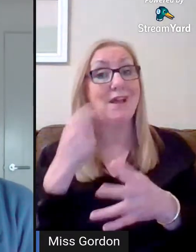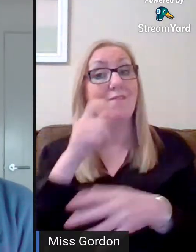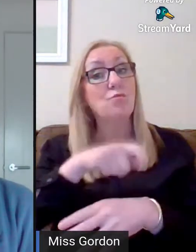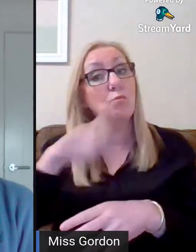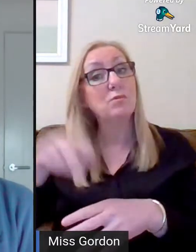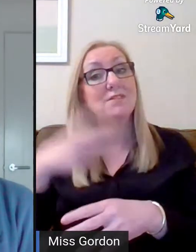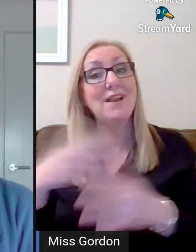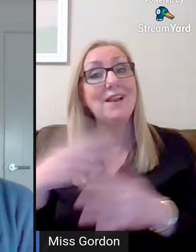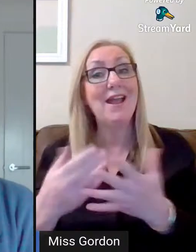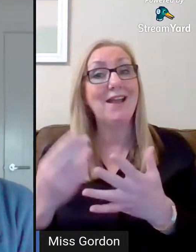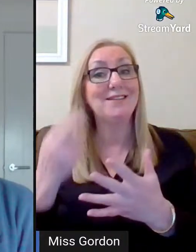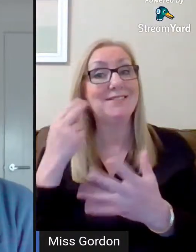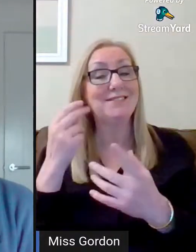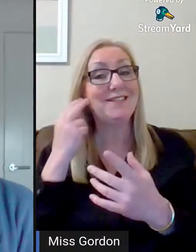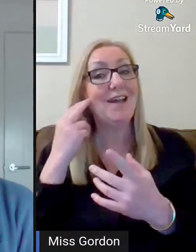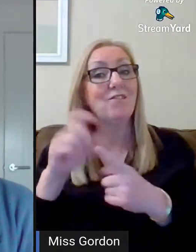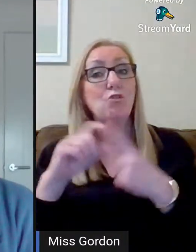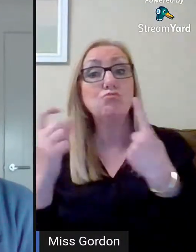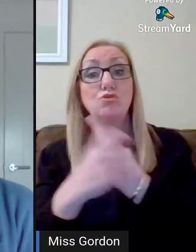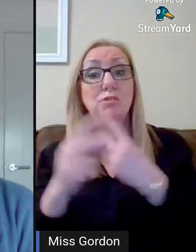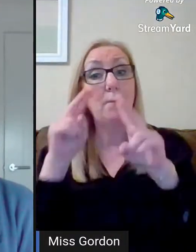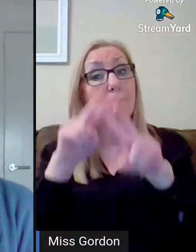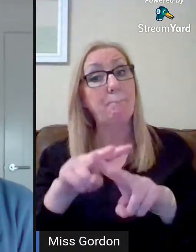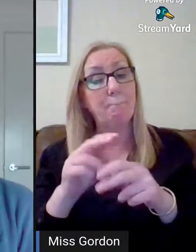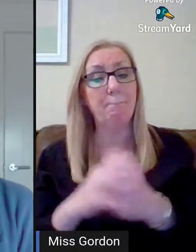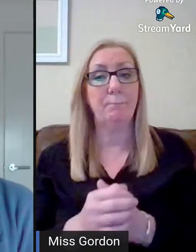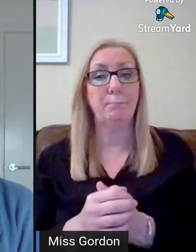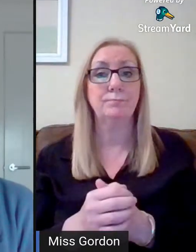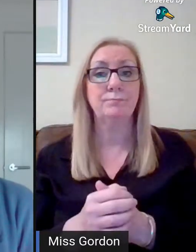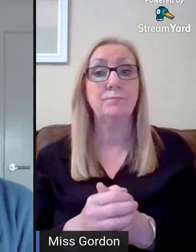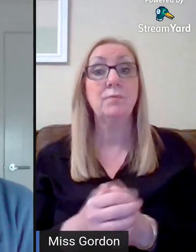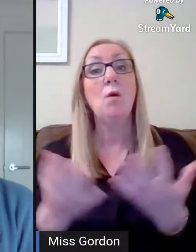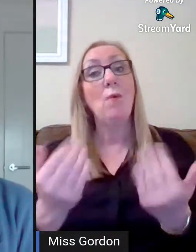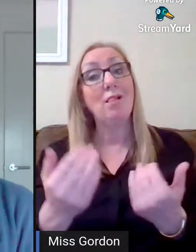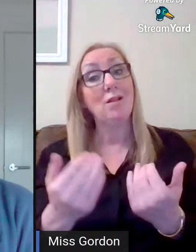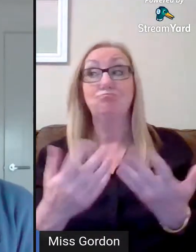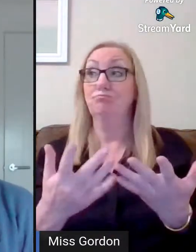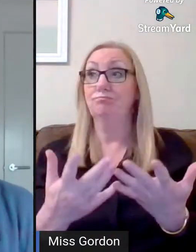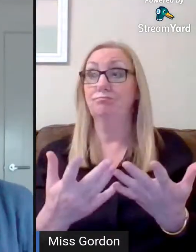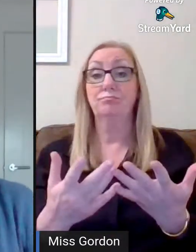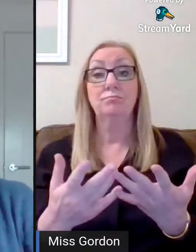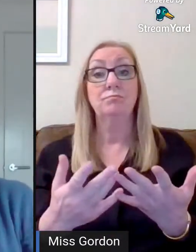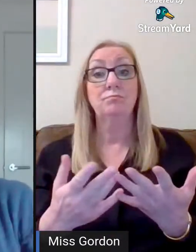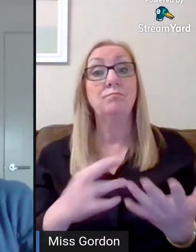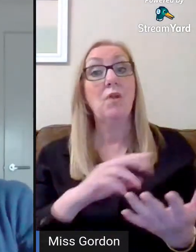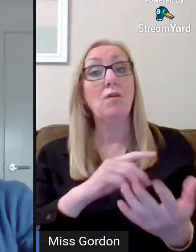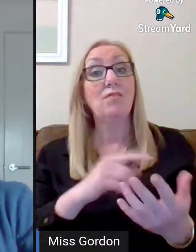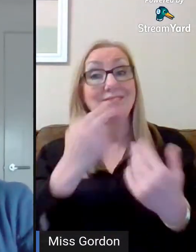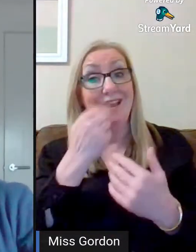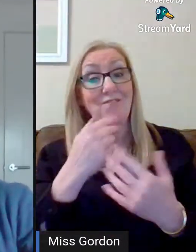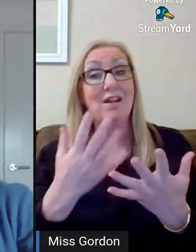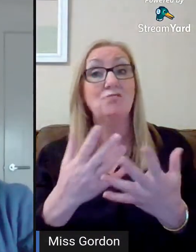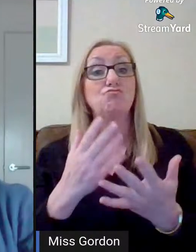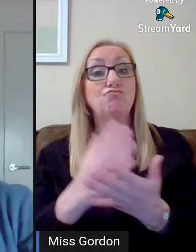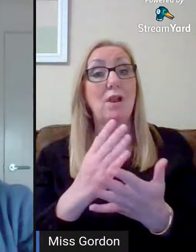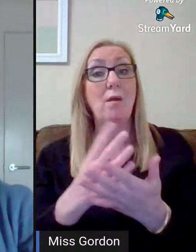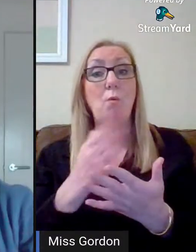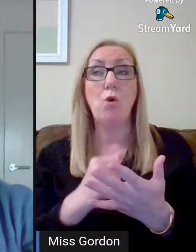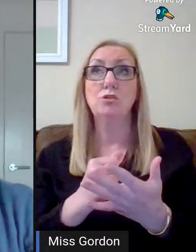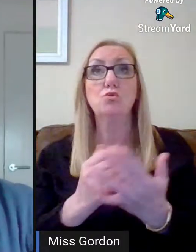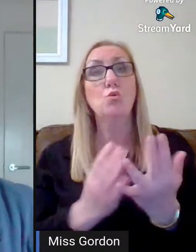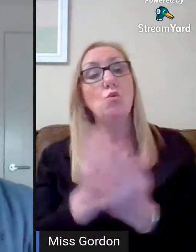any deaf members of the community that are watching, so welcome. The purpose of this evening is to go through some things in regards to second year,